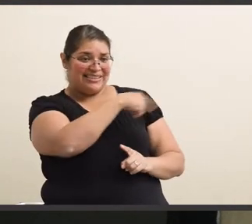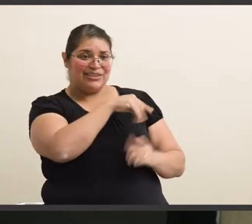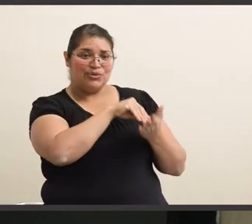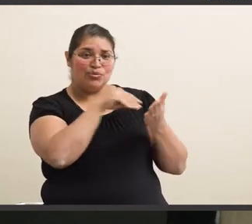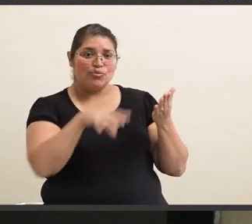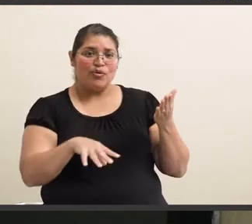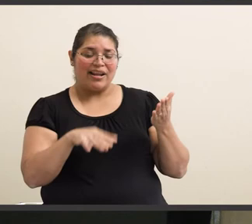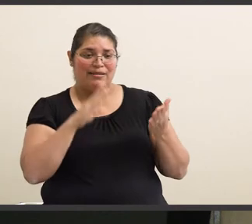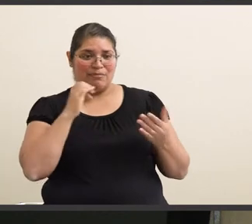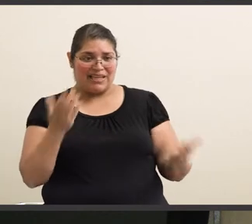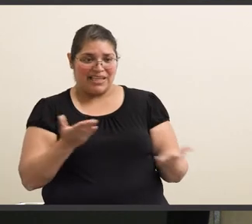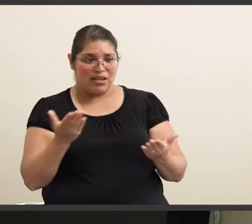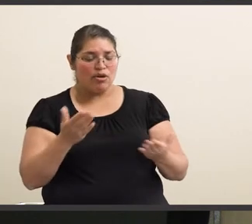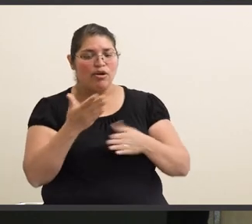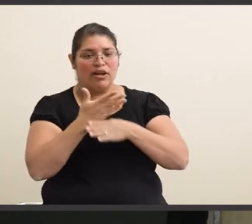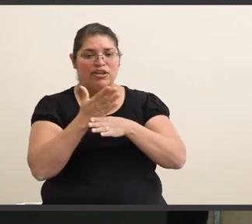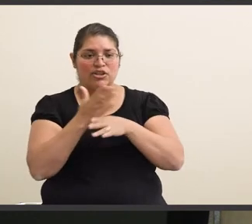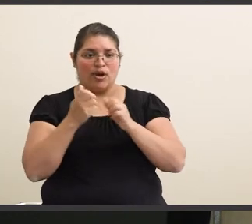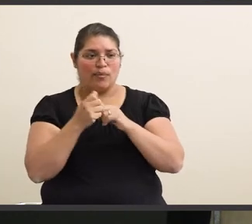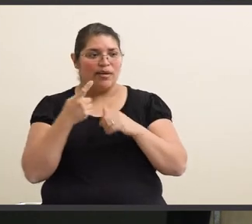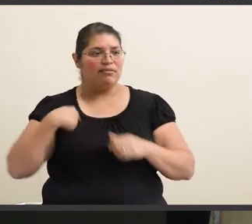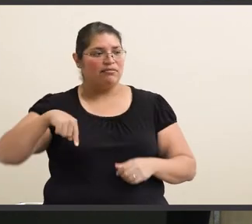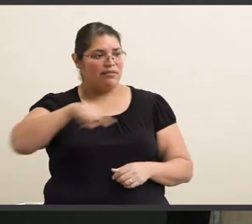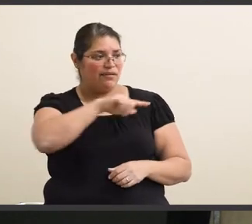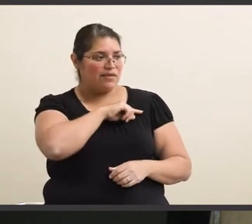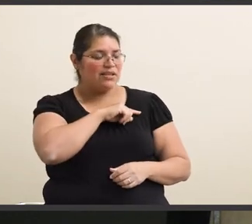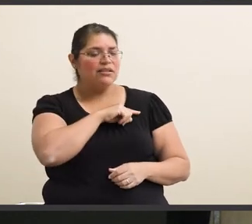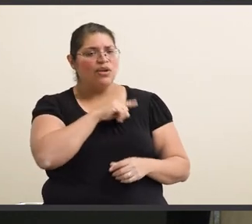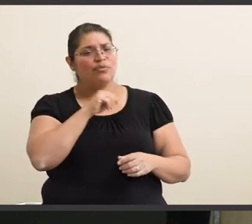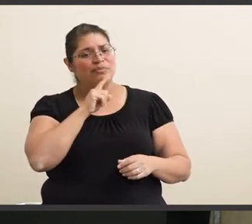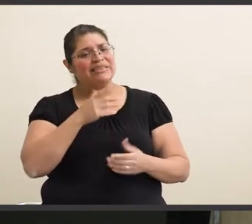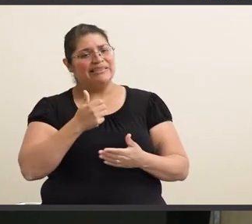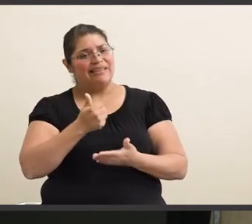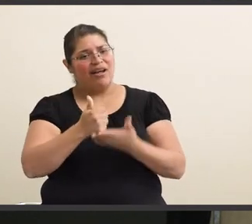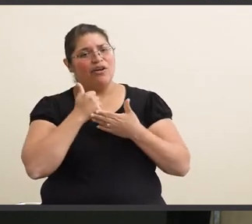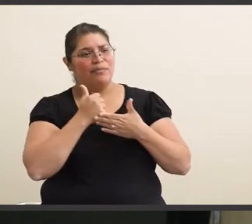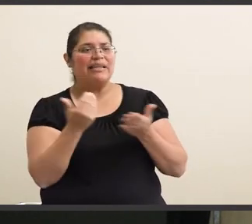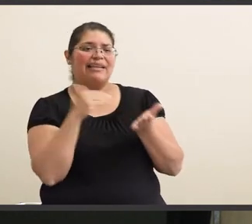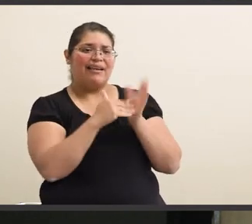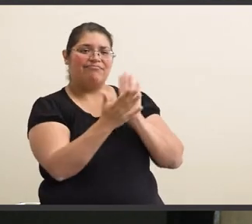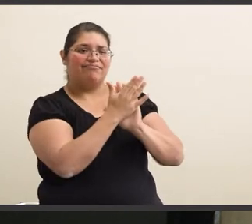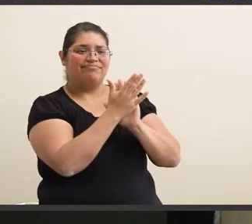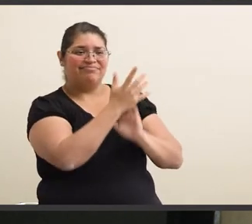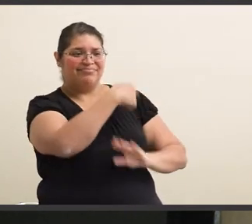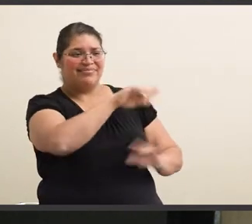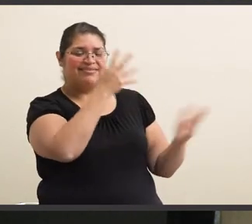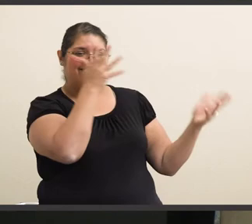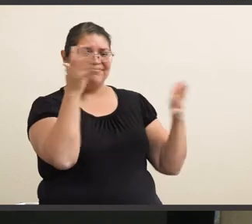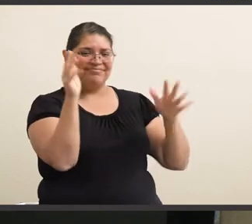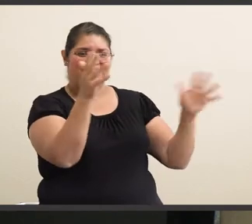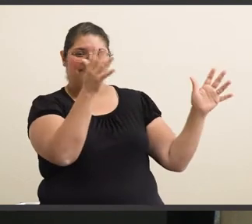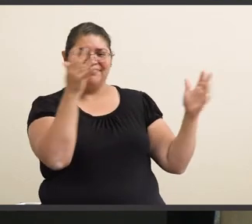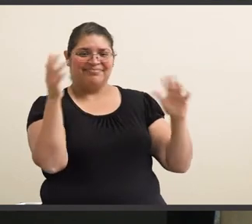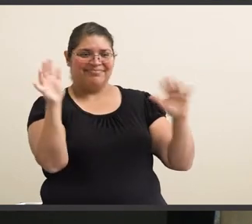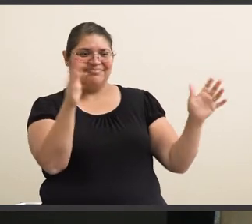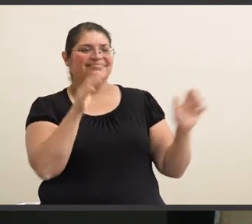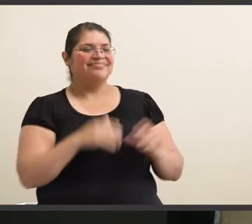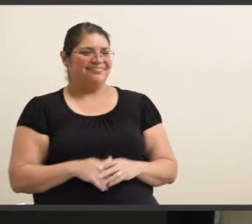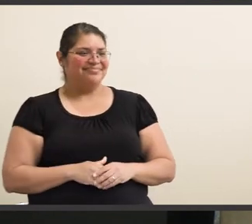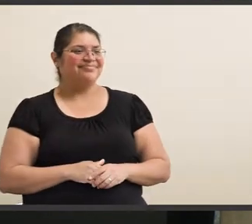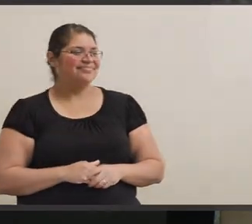are able to be here today and to share them with all of us. So, please help me give them another round of applause to thank them. Thank you.